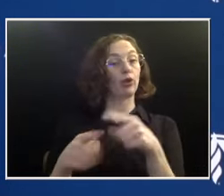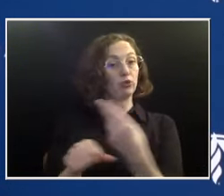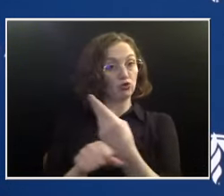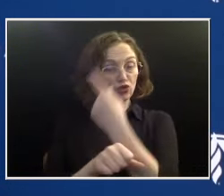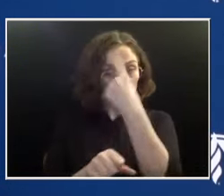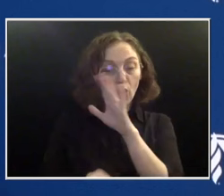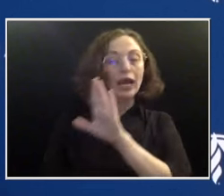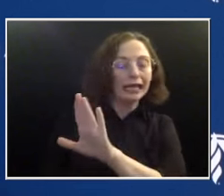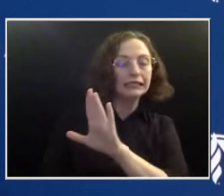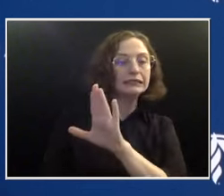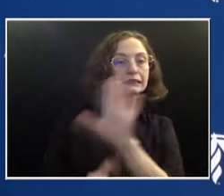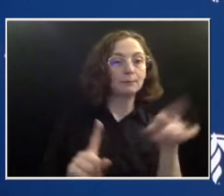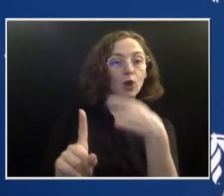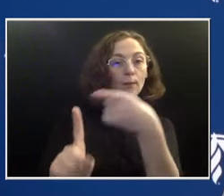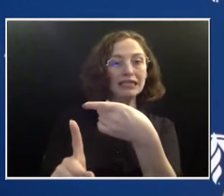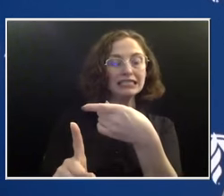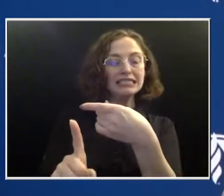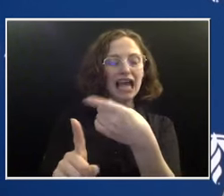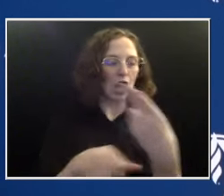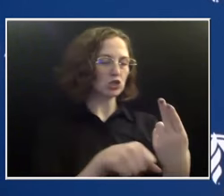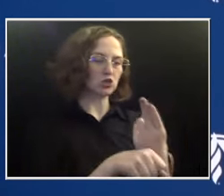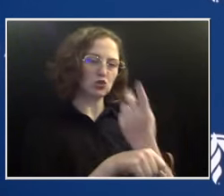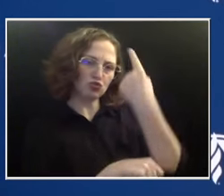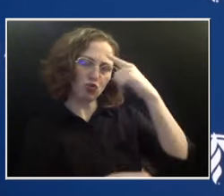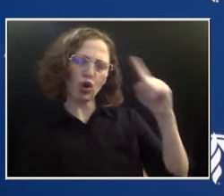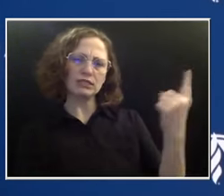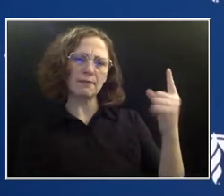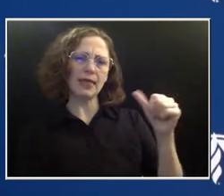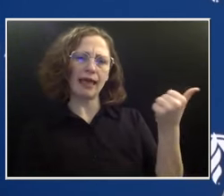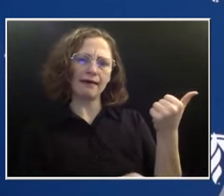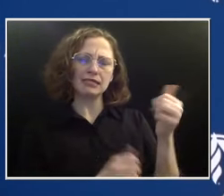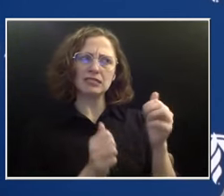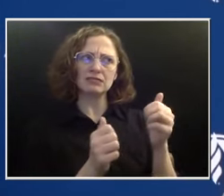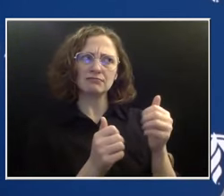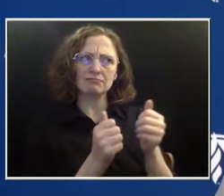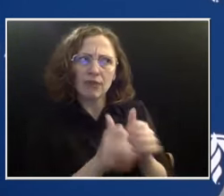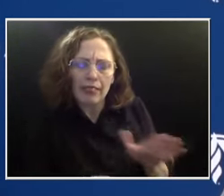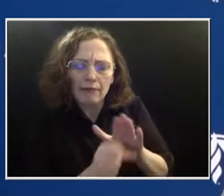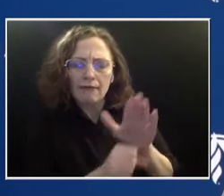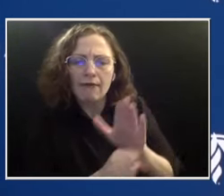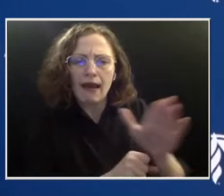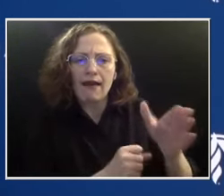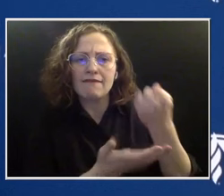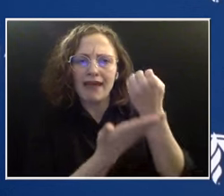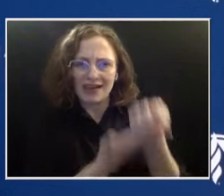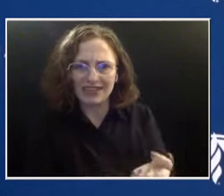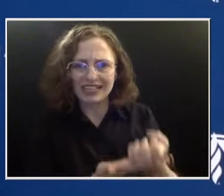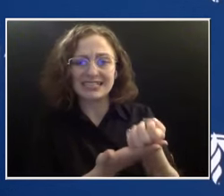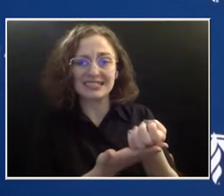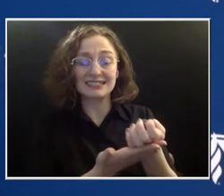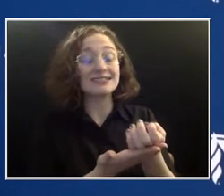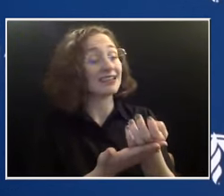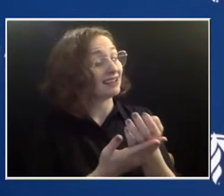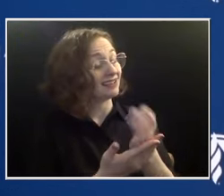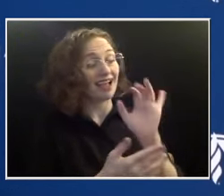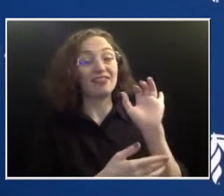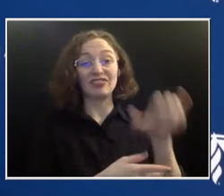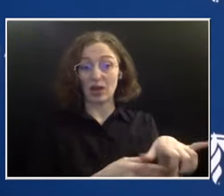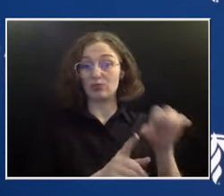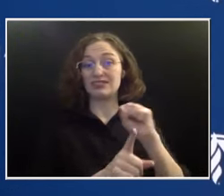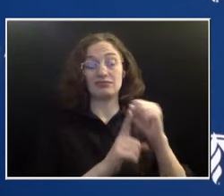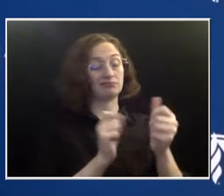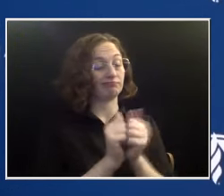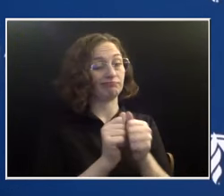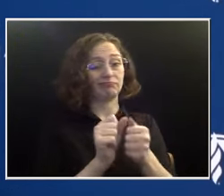with low-level evidence. And there was extreme low-level evidence with this drug. And unfortunately,